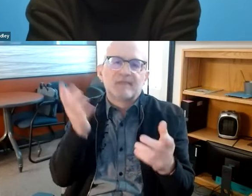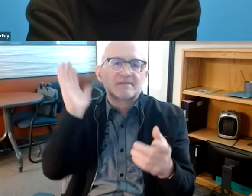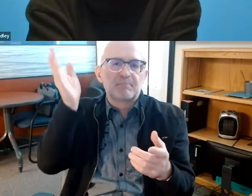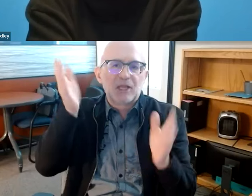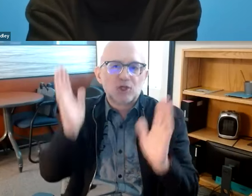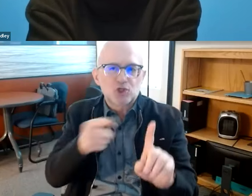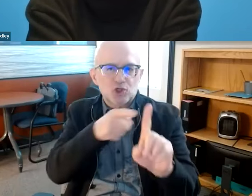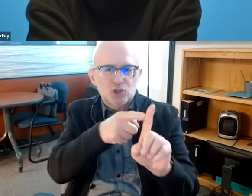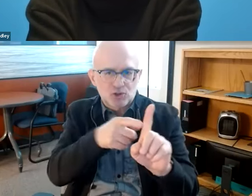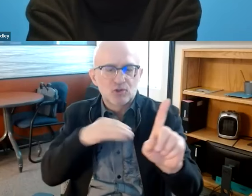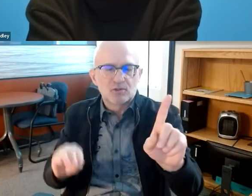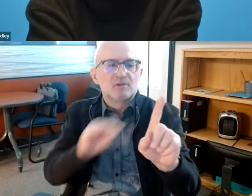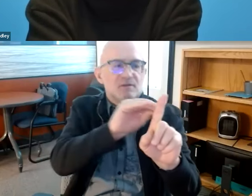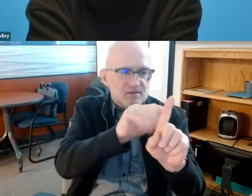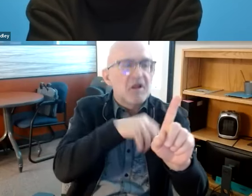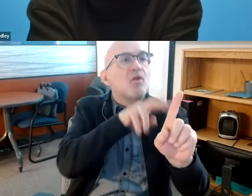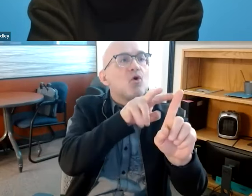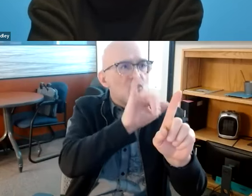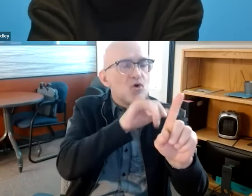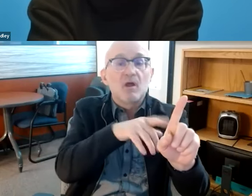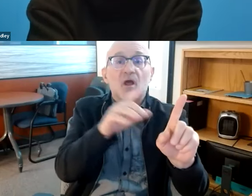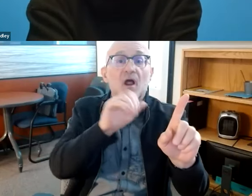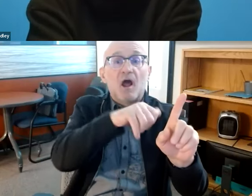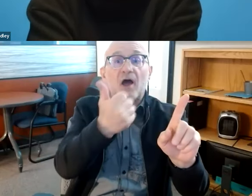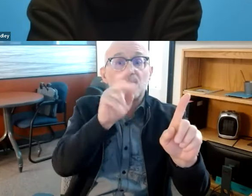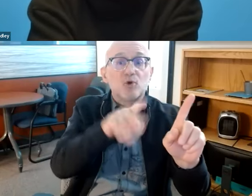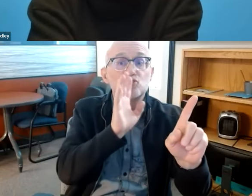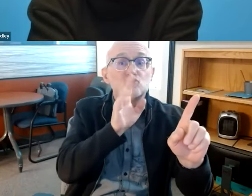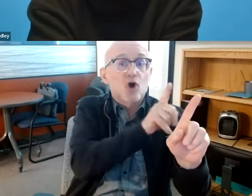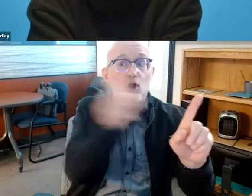to where the speaker is.